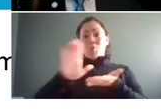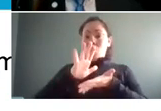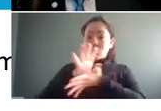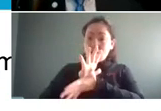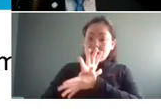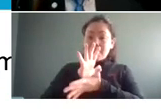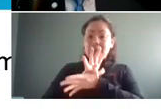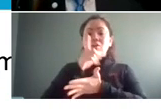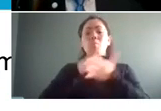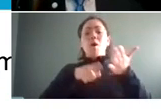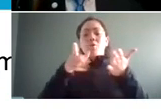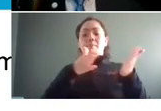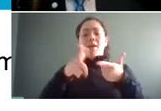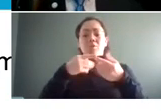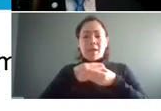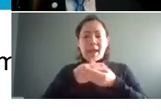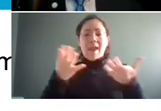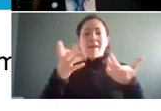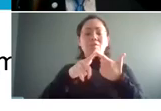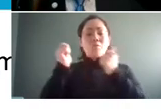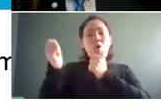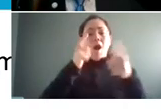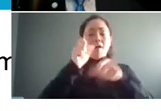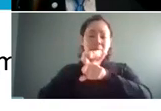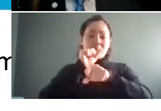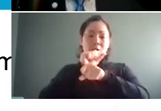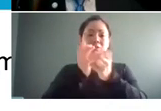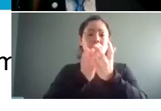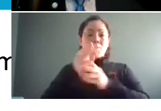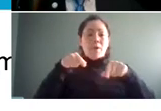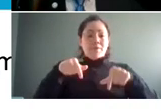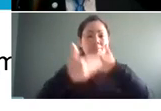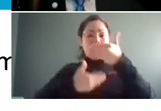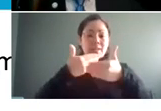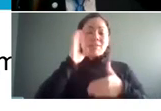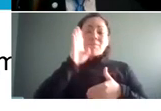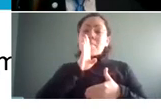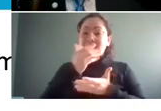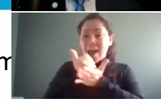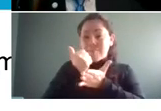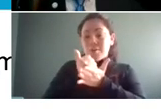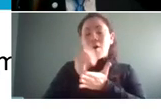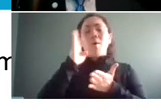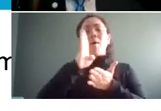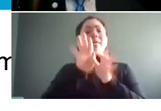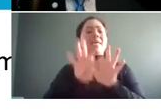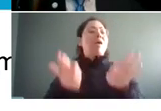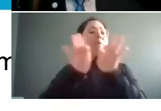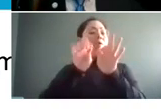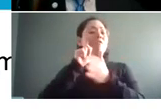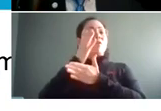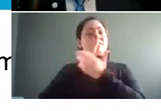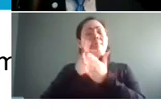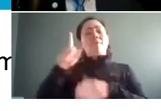are handing to every single employee that's going through this process can be really helpful and important for some of those non